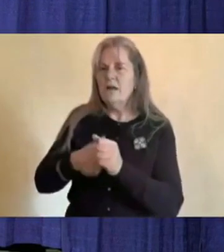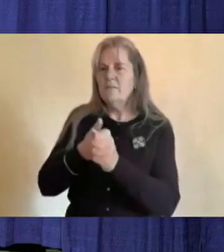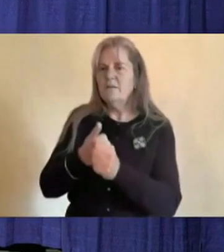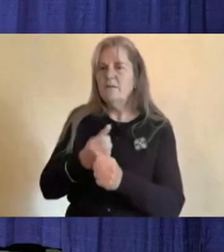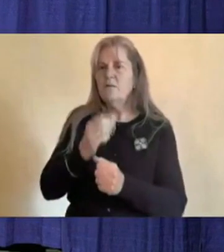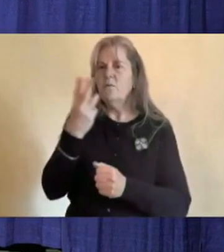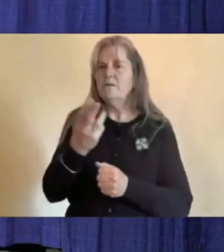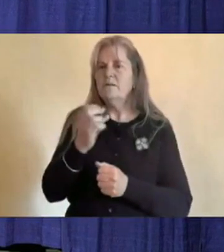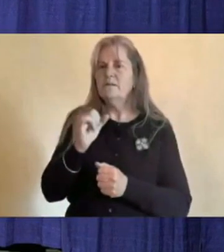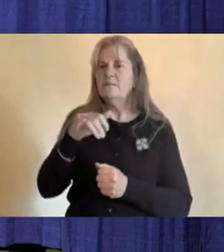at 2 p.m.